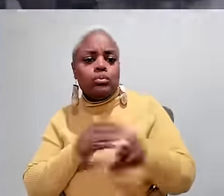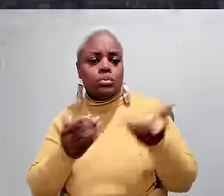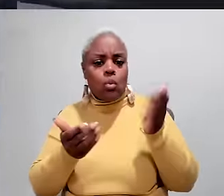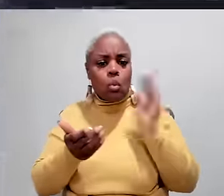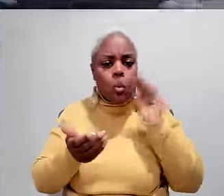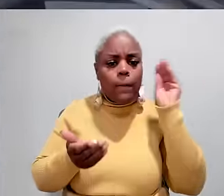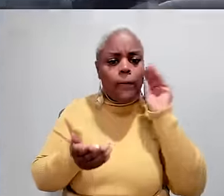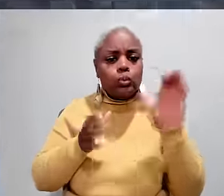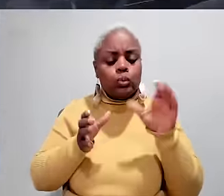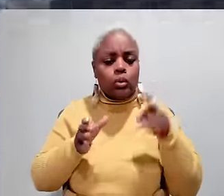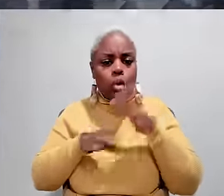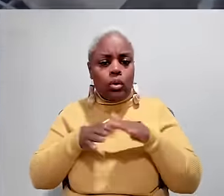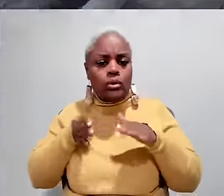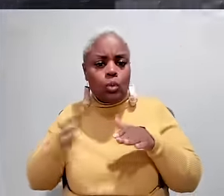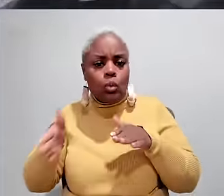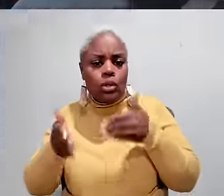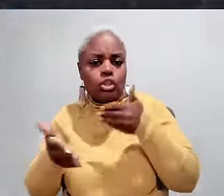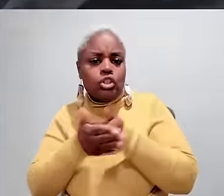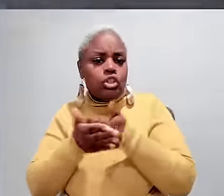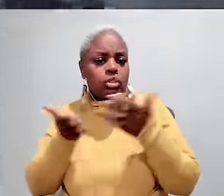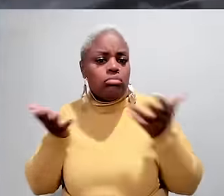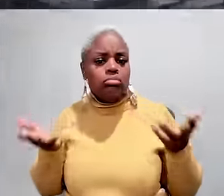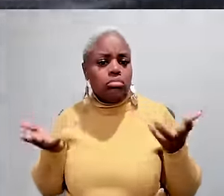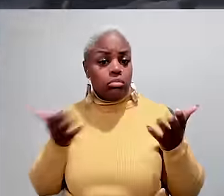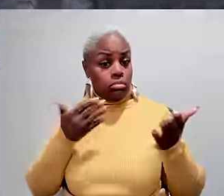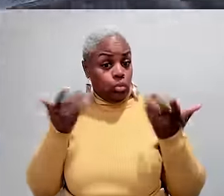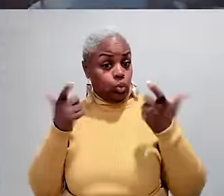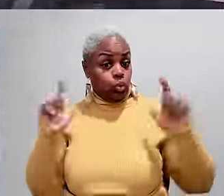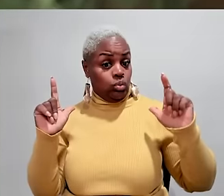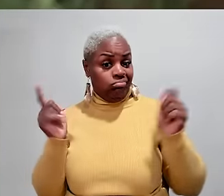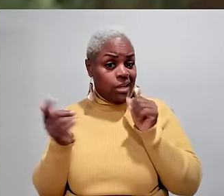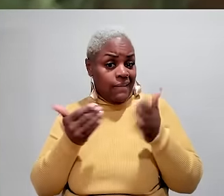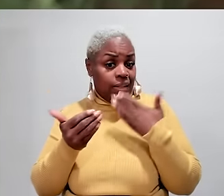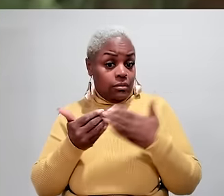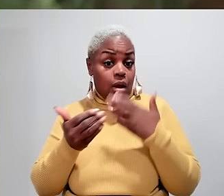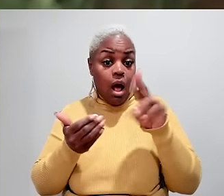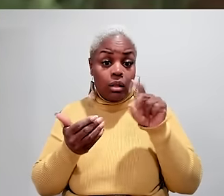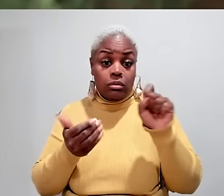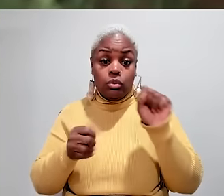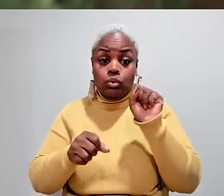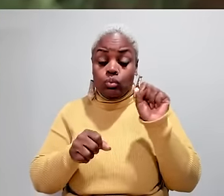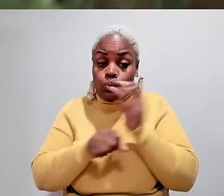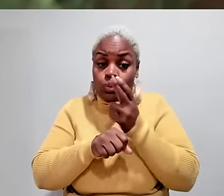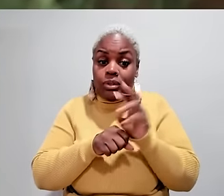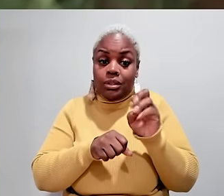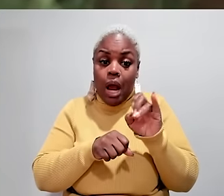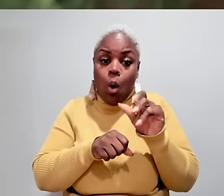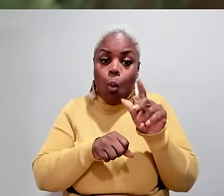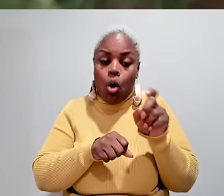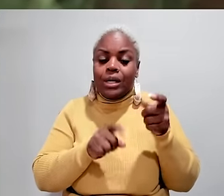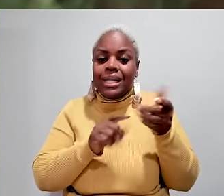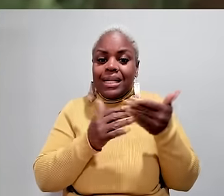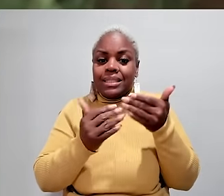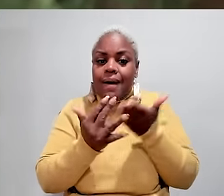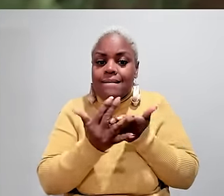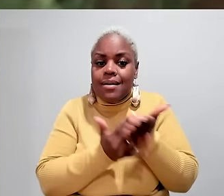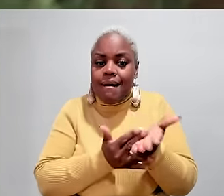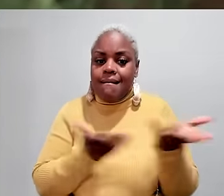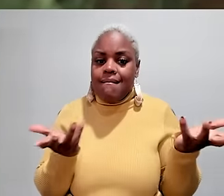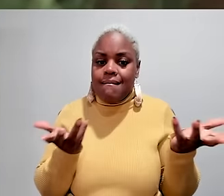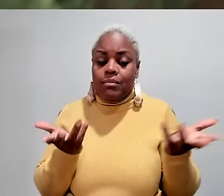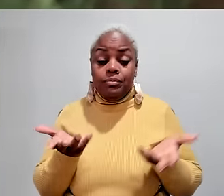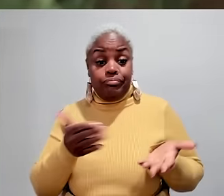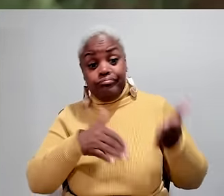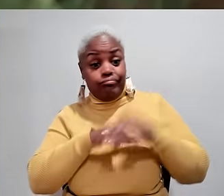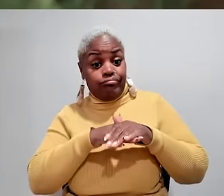because other people might have been coming back, but they're also gutting their homes and doing that on or near the sidewalk. That might not be a huge inconvenience, unless you need to